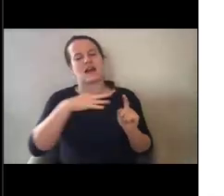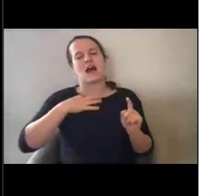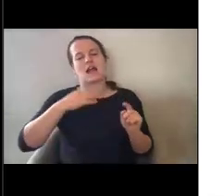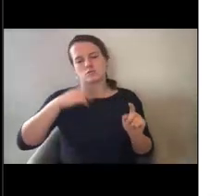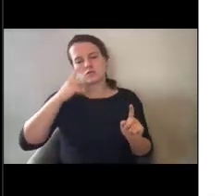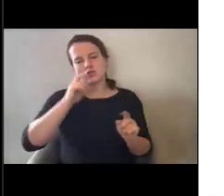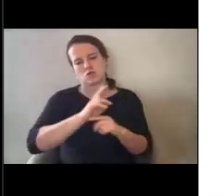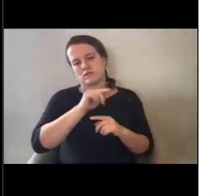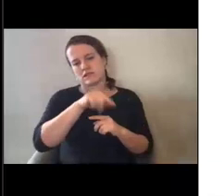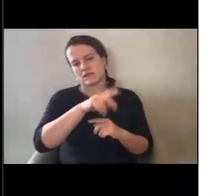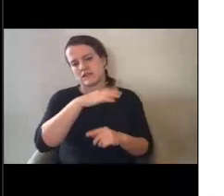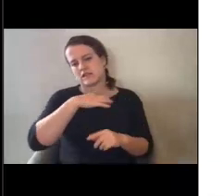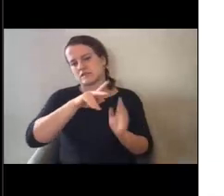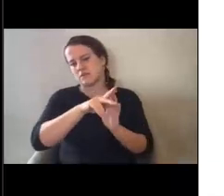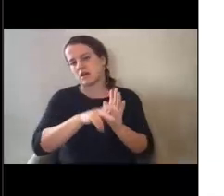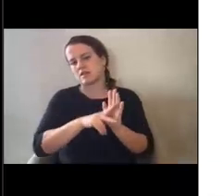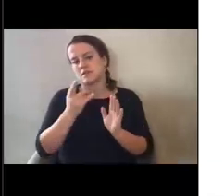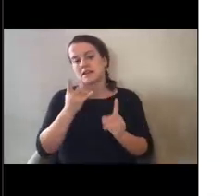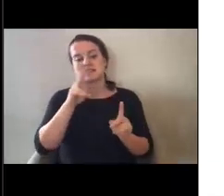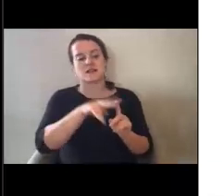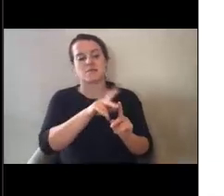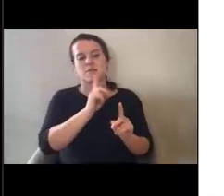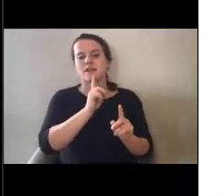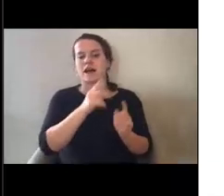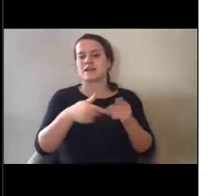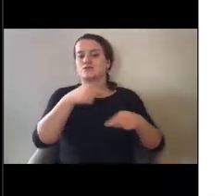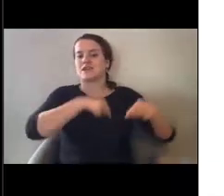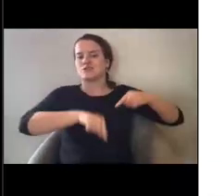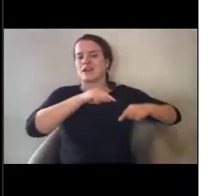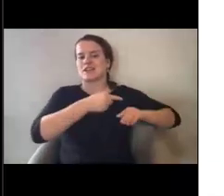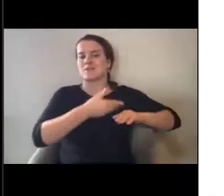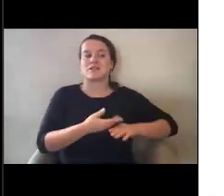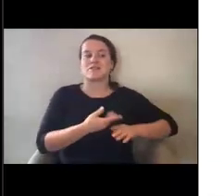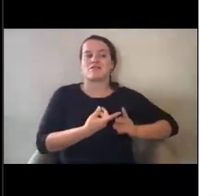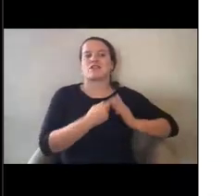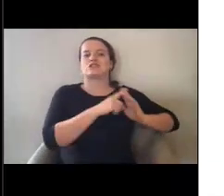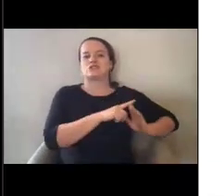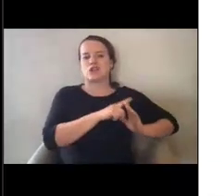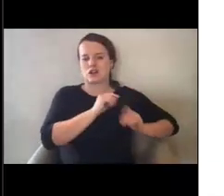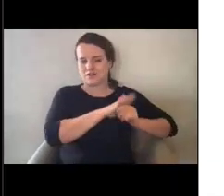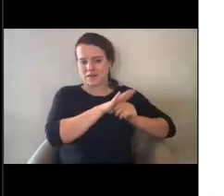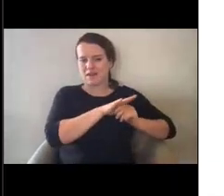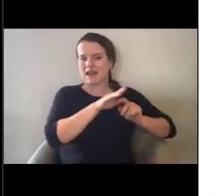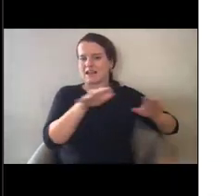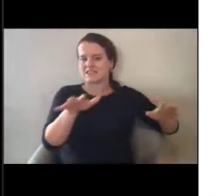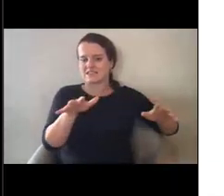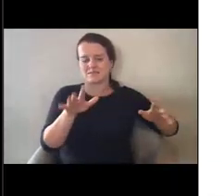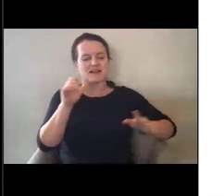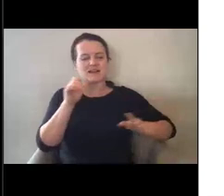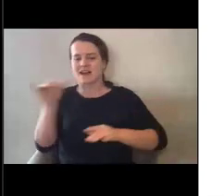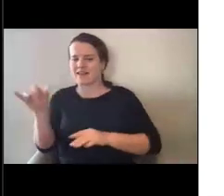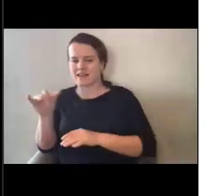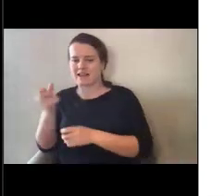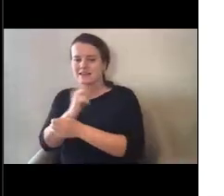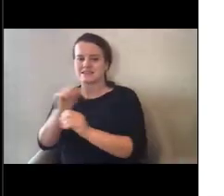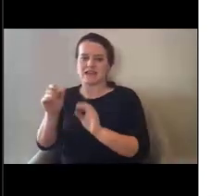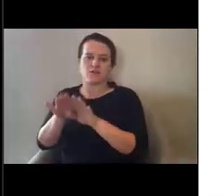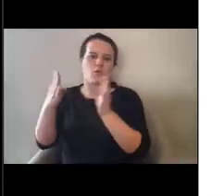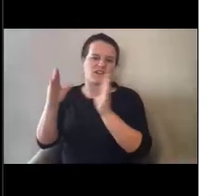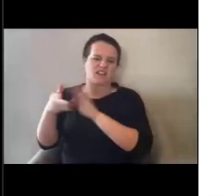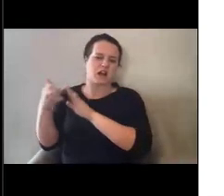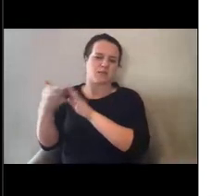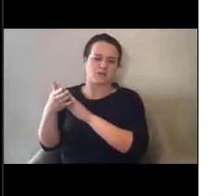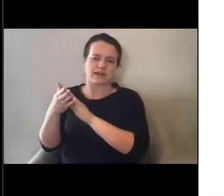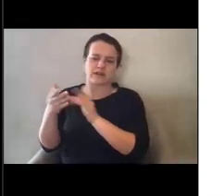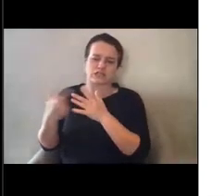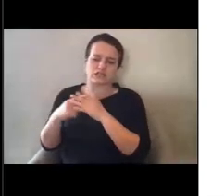policy as it applies retroactively to the beginning of the pandemic, unlike the safe opening and operations policy. Uh, next slide,